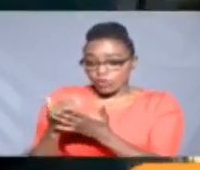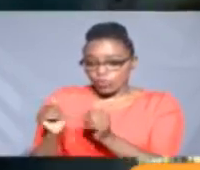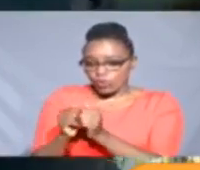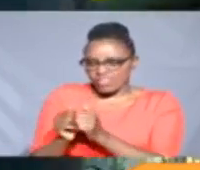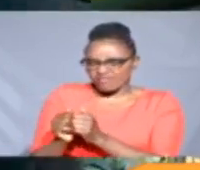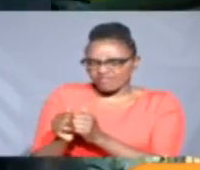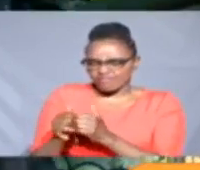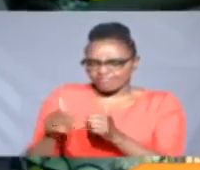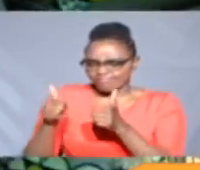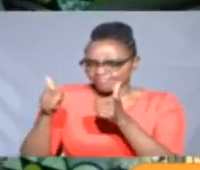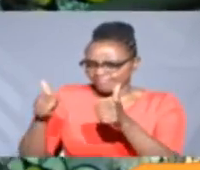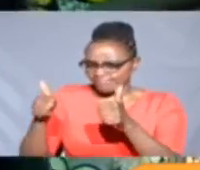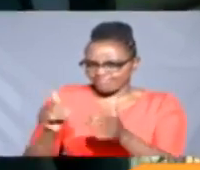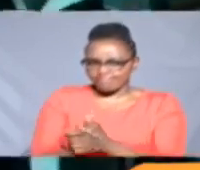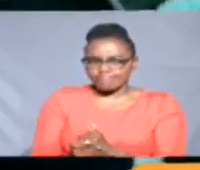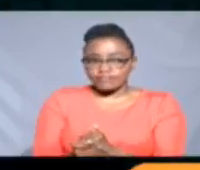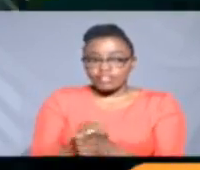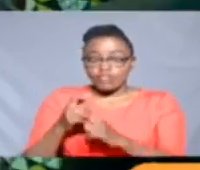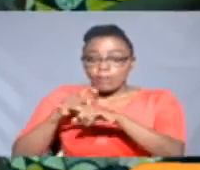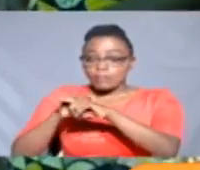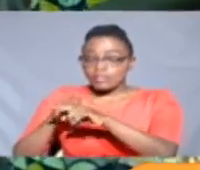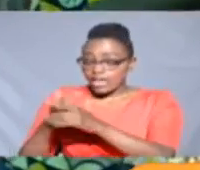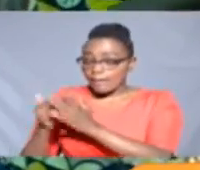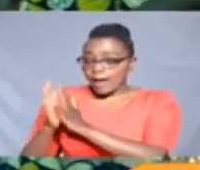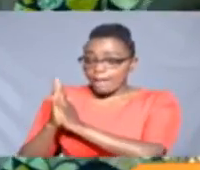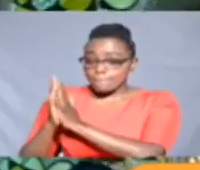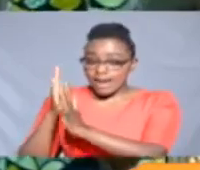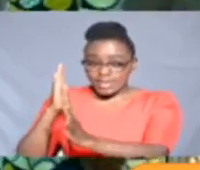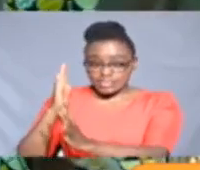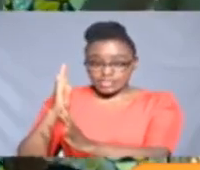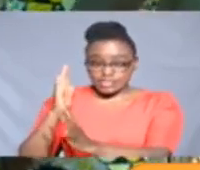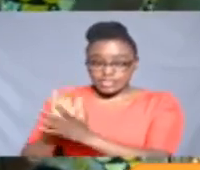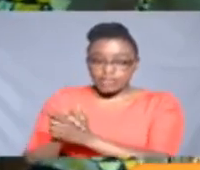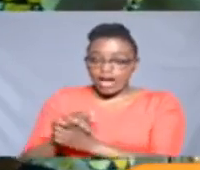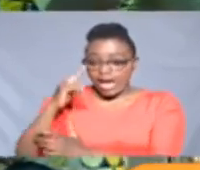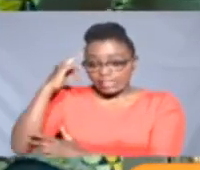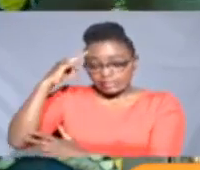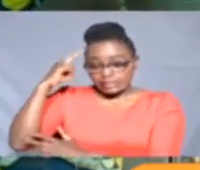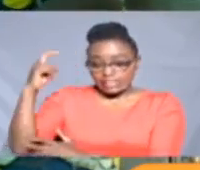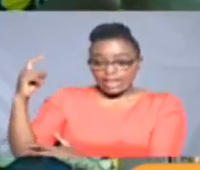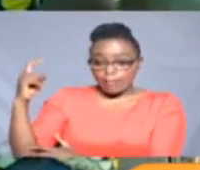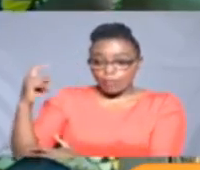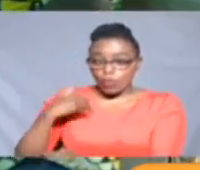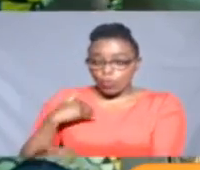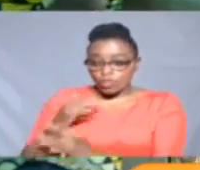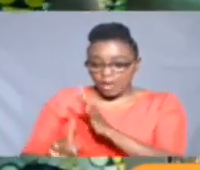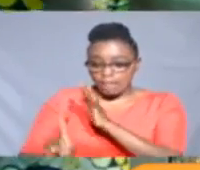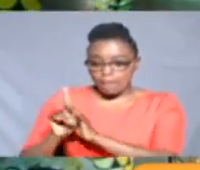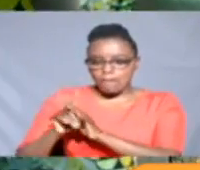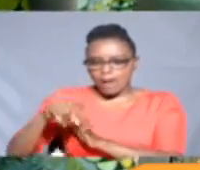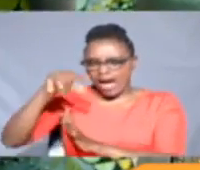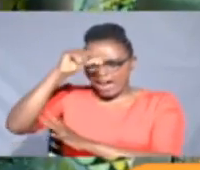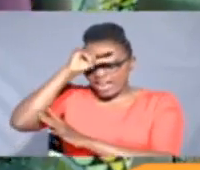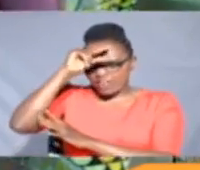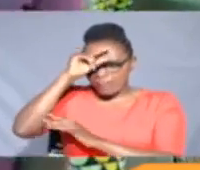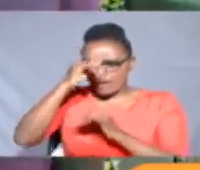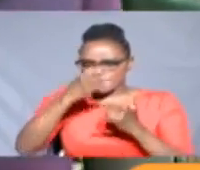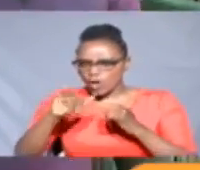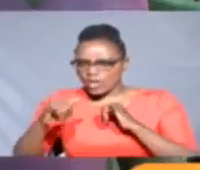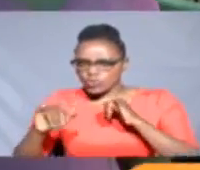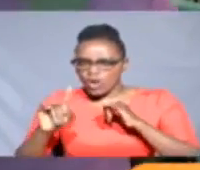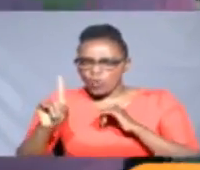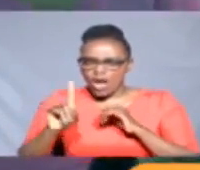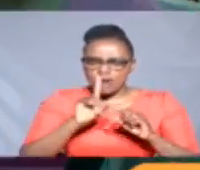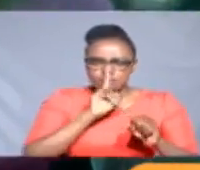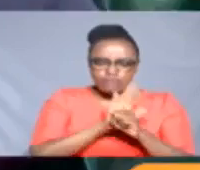-level boarding. Ever since the bus rapid transport system, DREAM, was born, the government has been making one